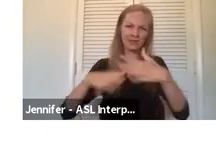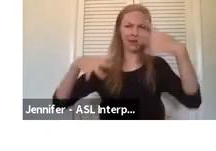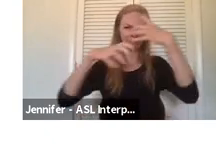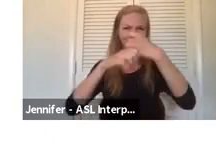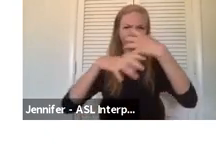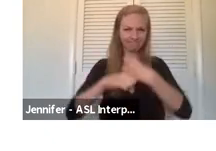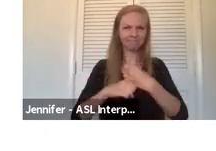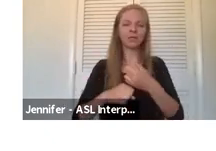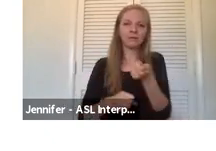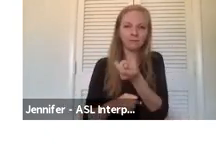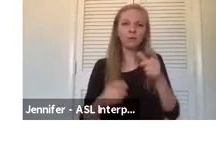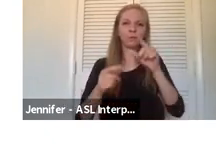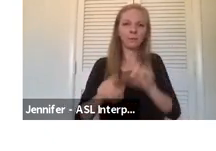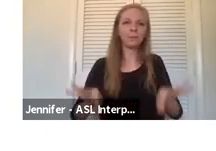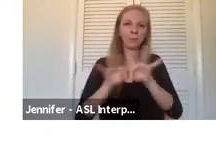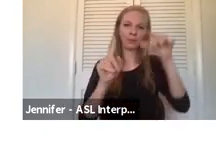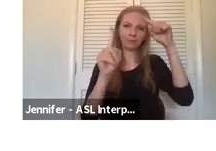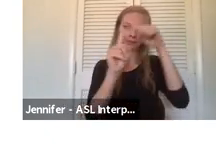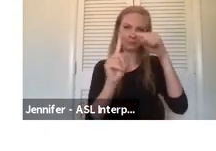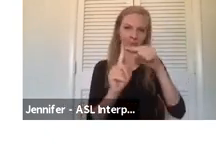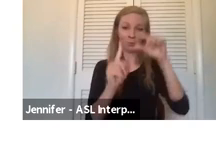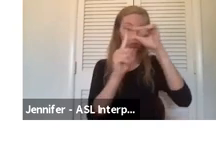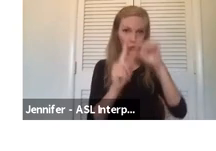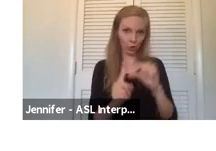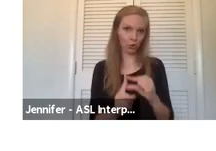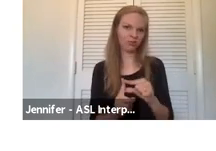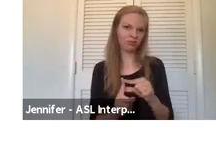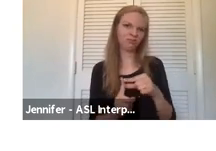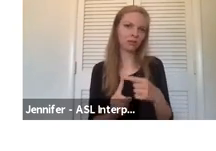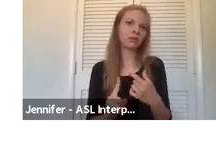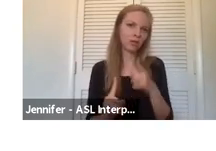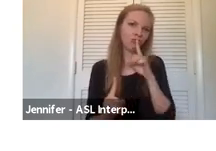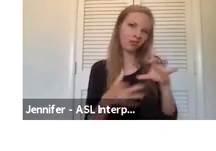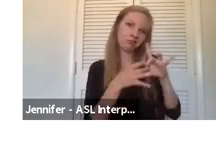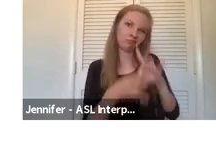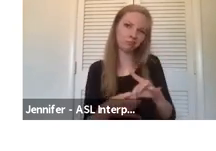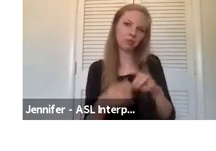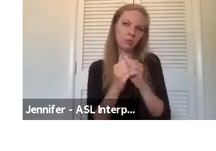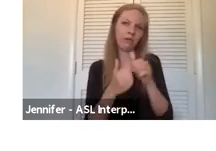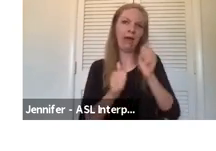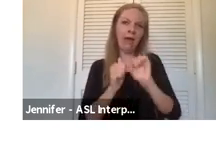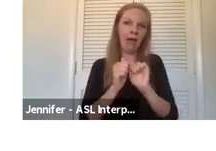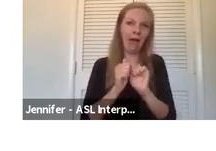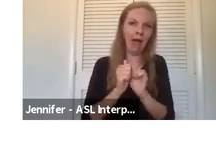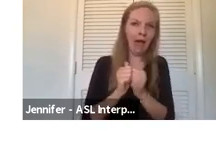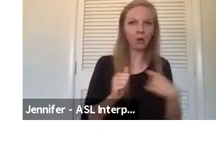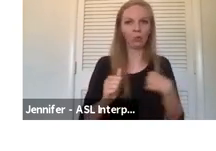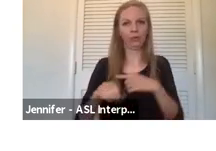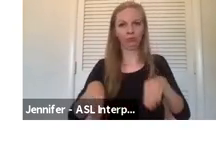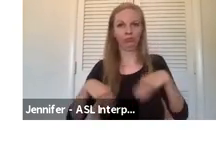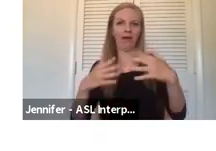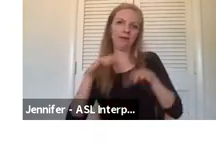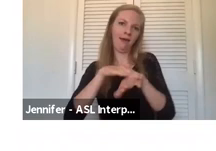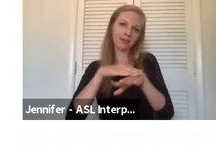important key terms that you see that relates to how we are supposed to provide access to